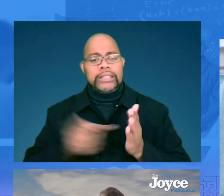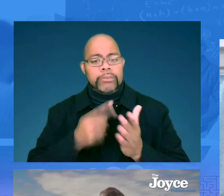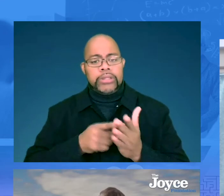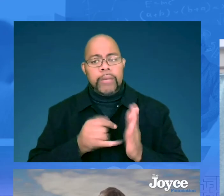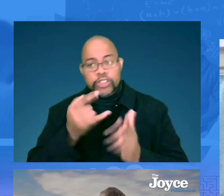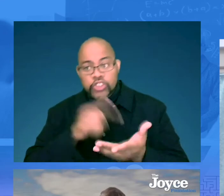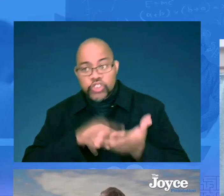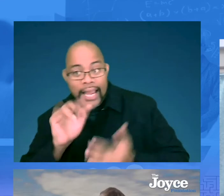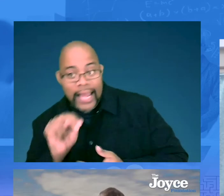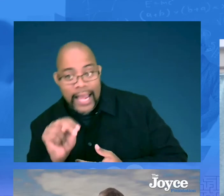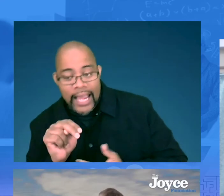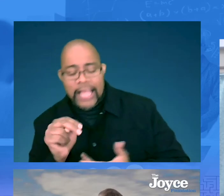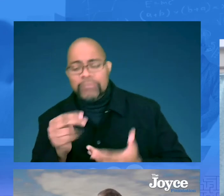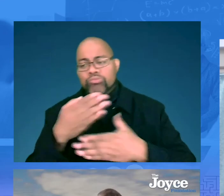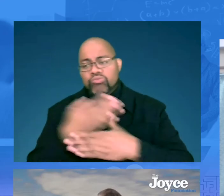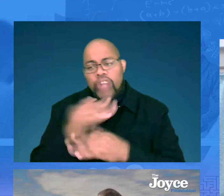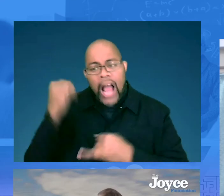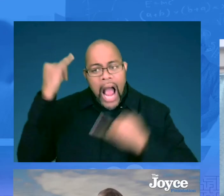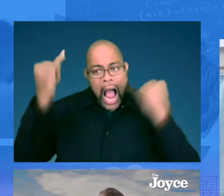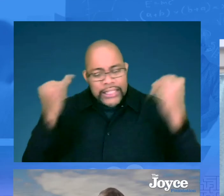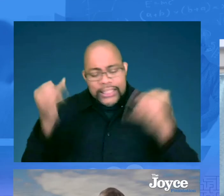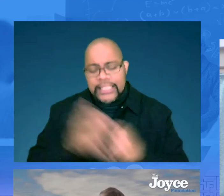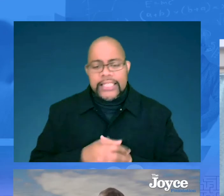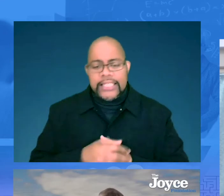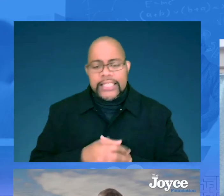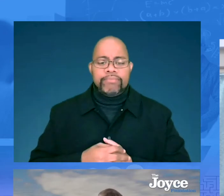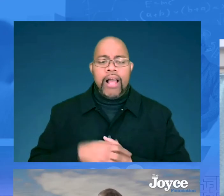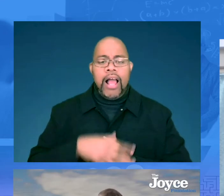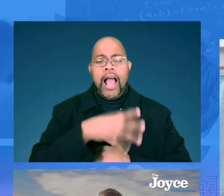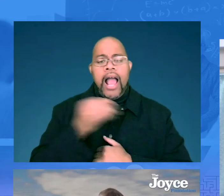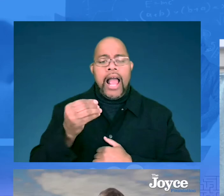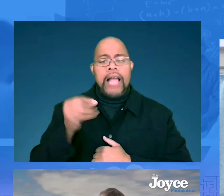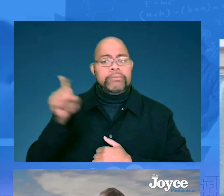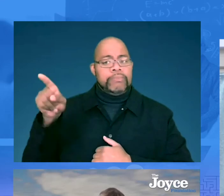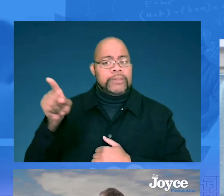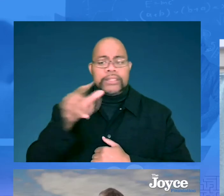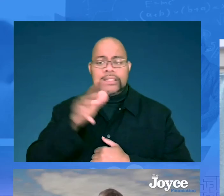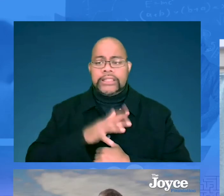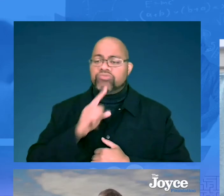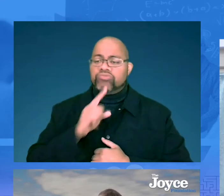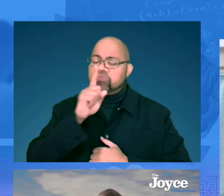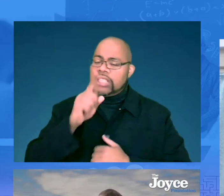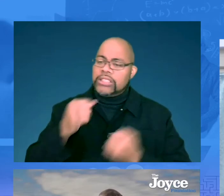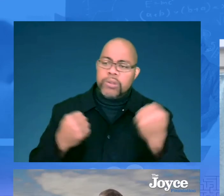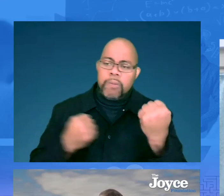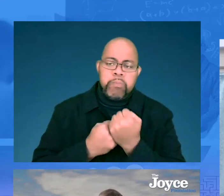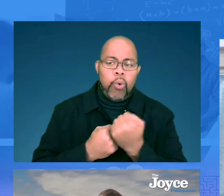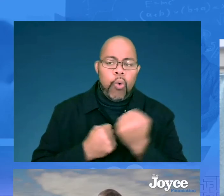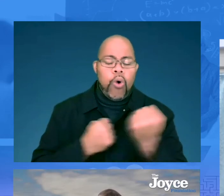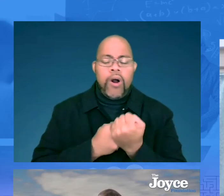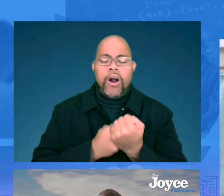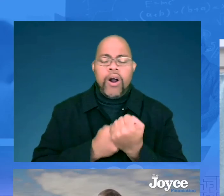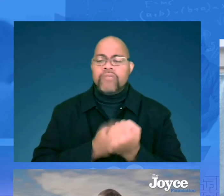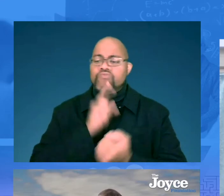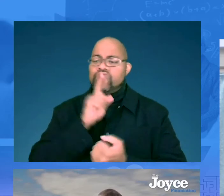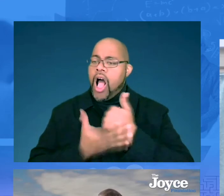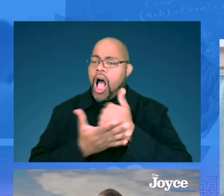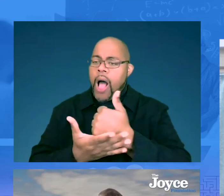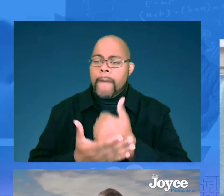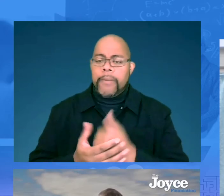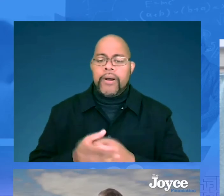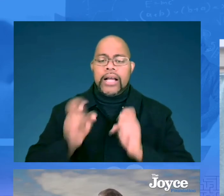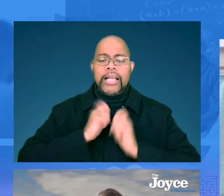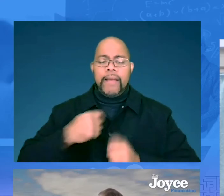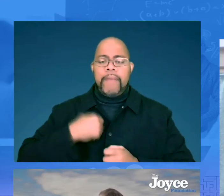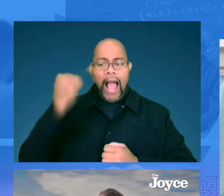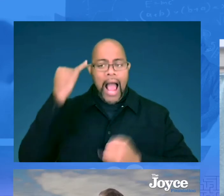times a week sometimes to just check in, to share ideas. And she's just been super supportive